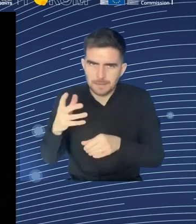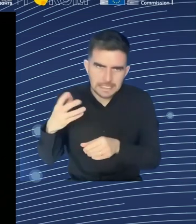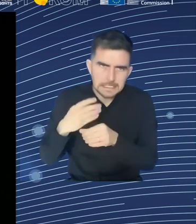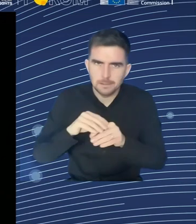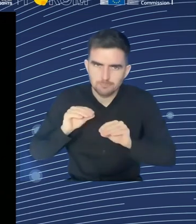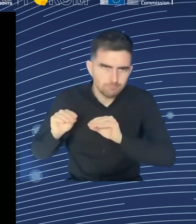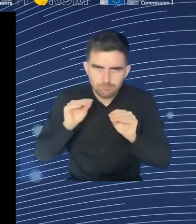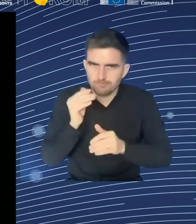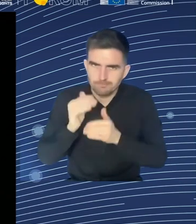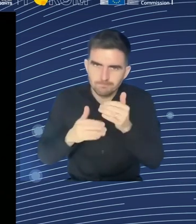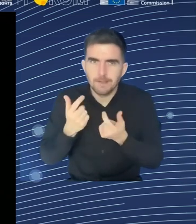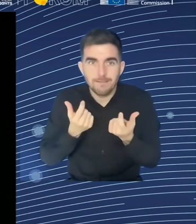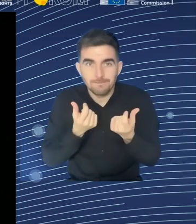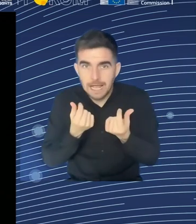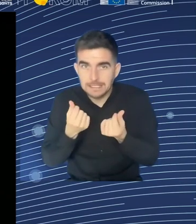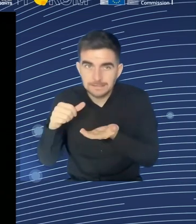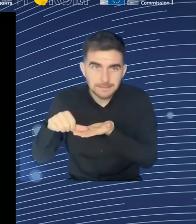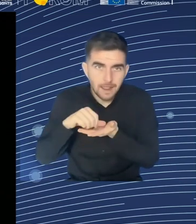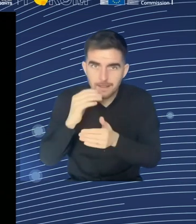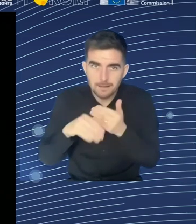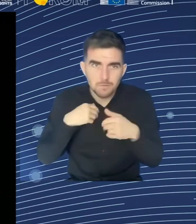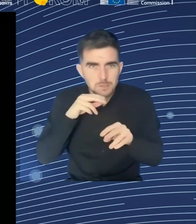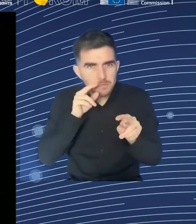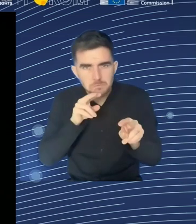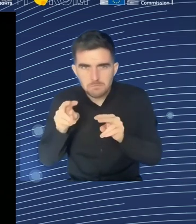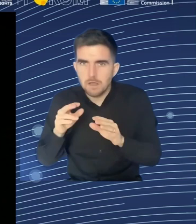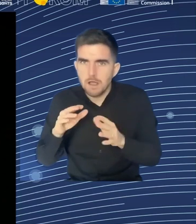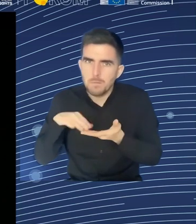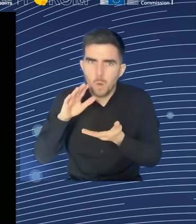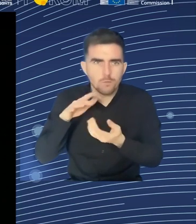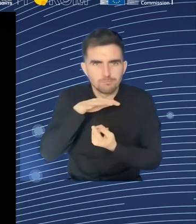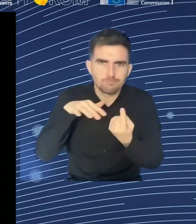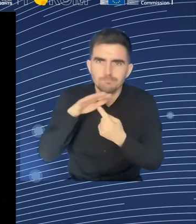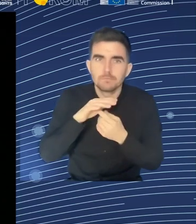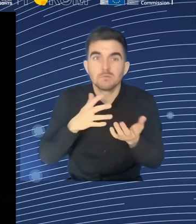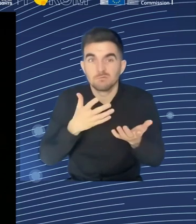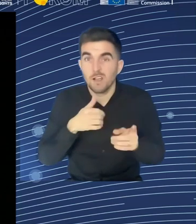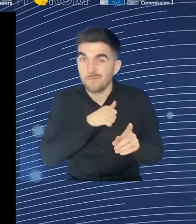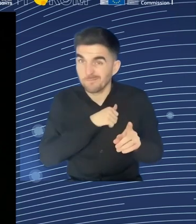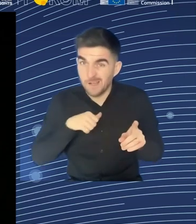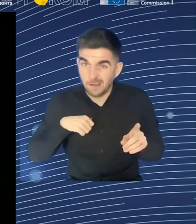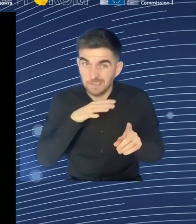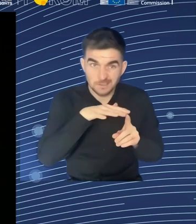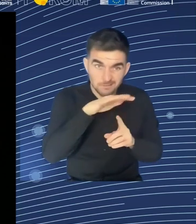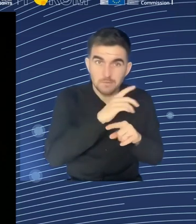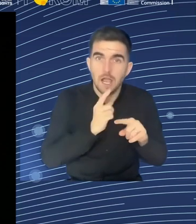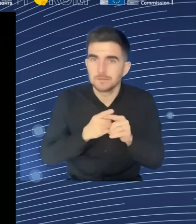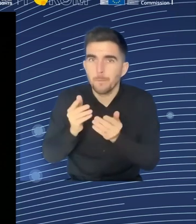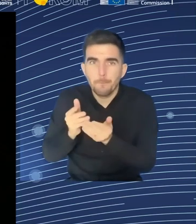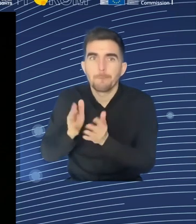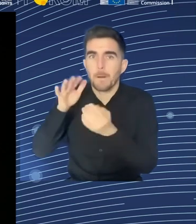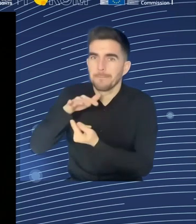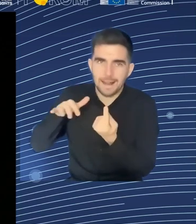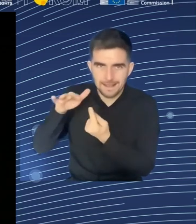measures that are feasible for them and that are going to be really improving the skills training of their workforce. And that I think is